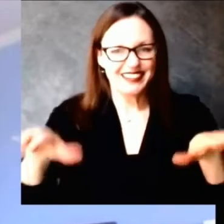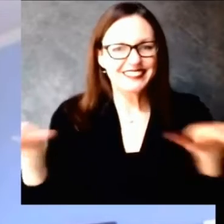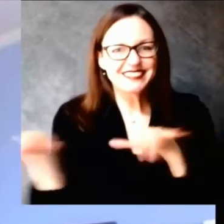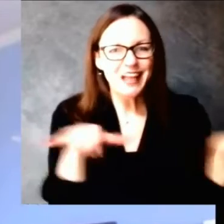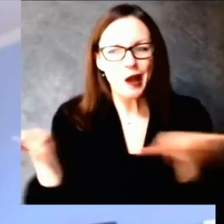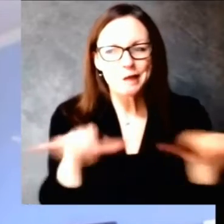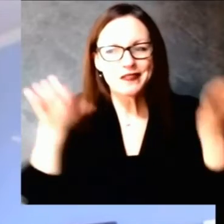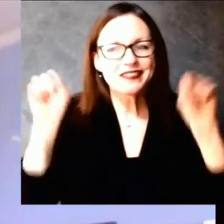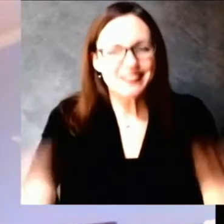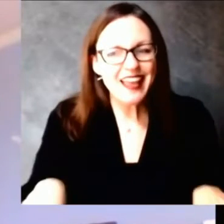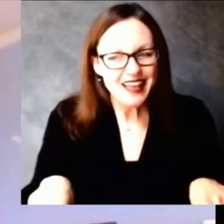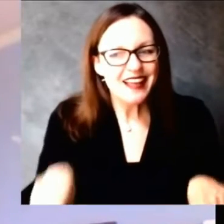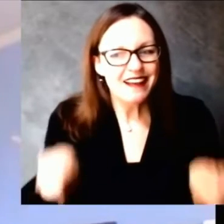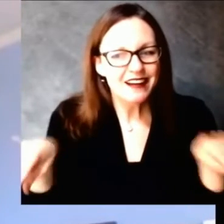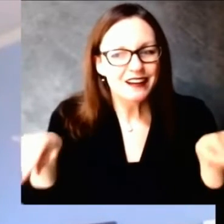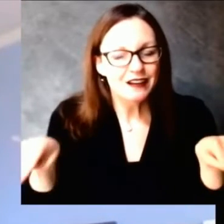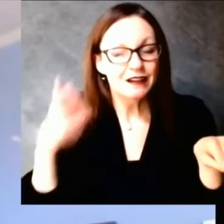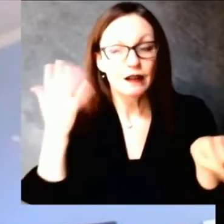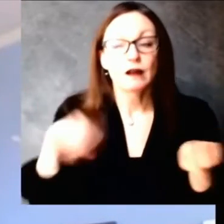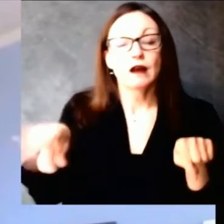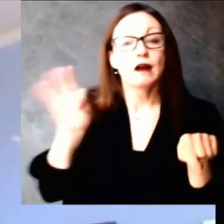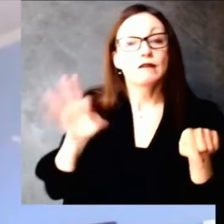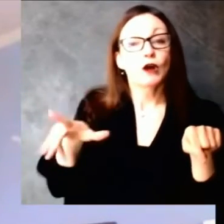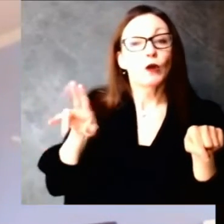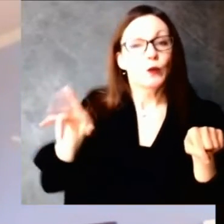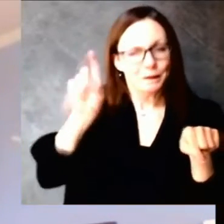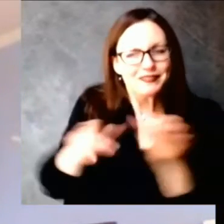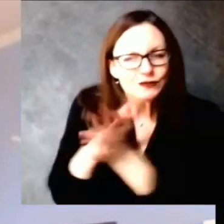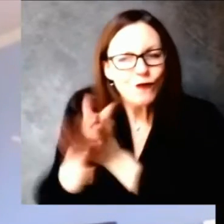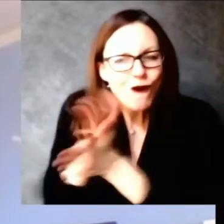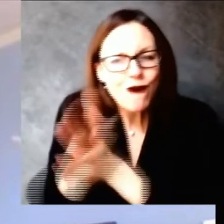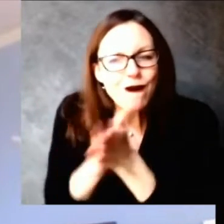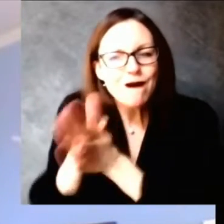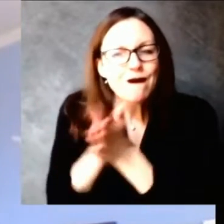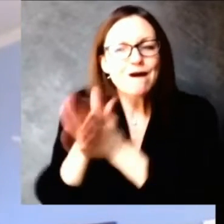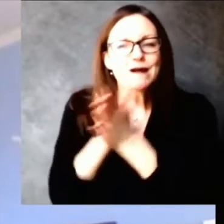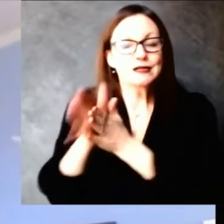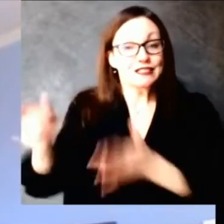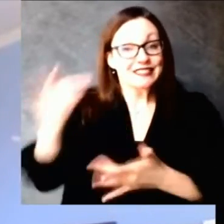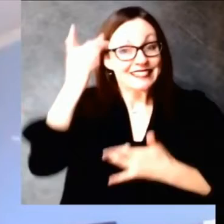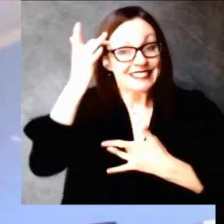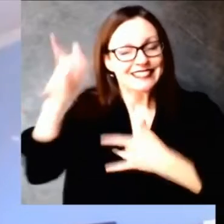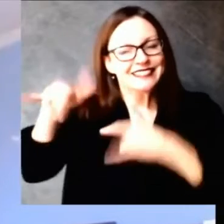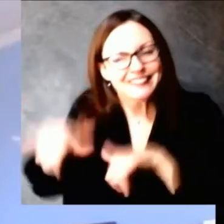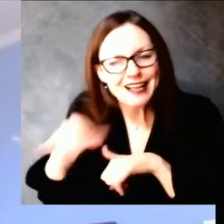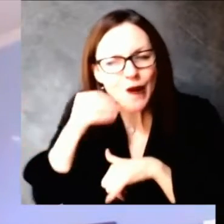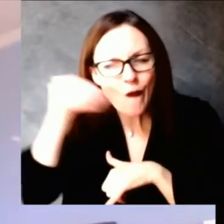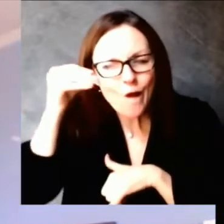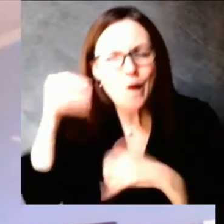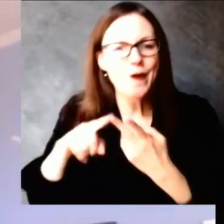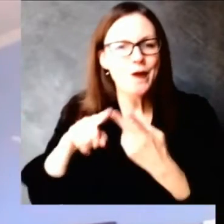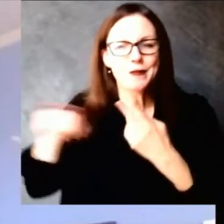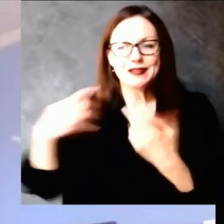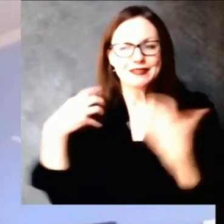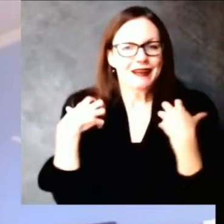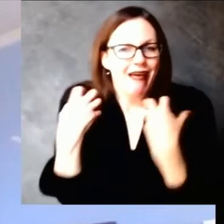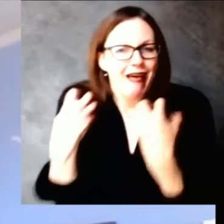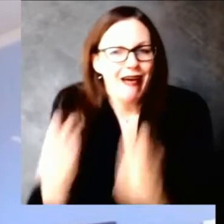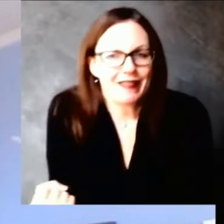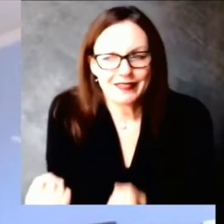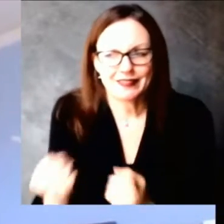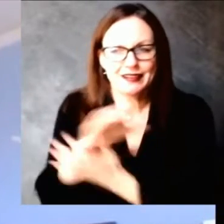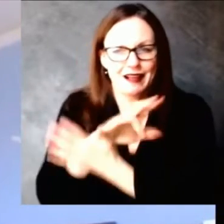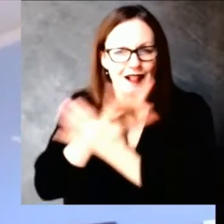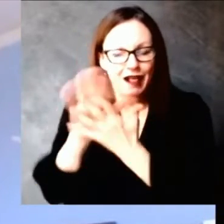And so we are seeing a reduction in the flu activity. It does certainly, while that is good for folks in staying healthy,